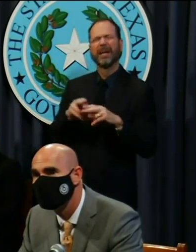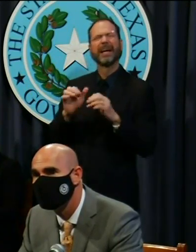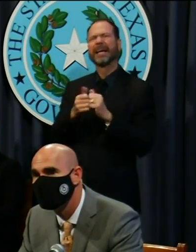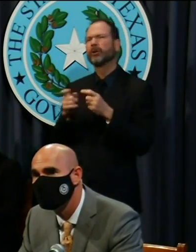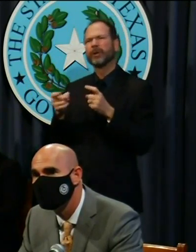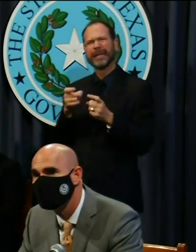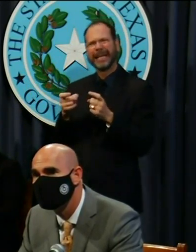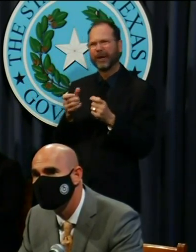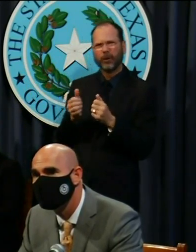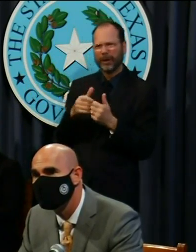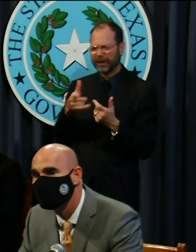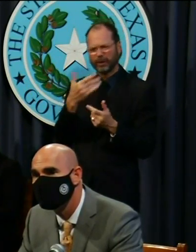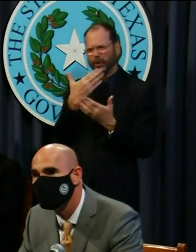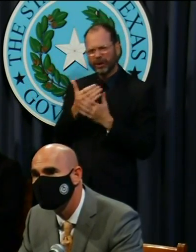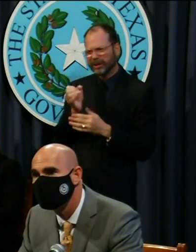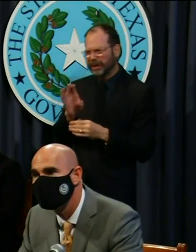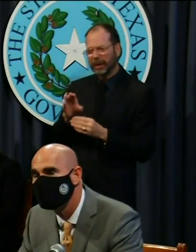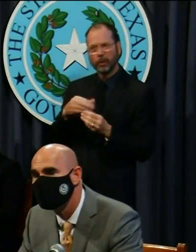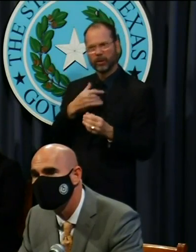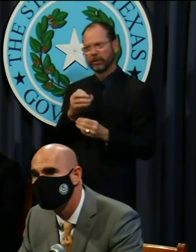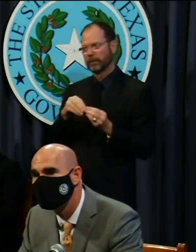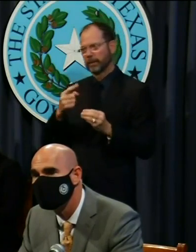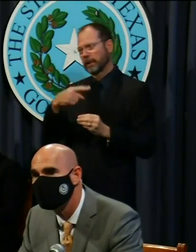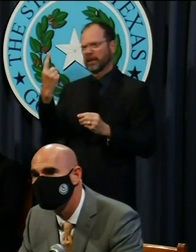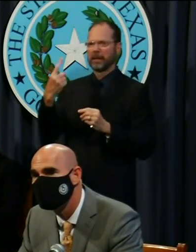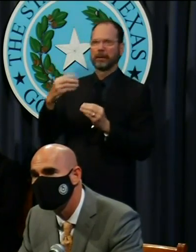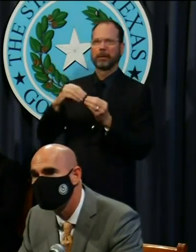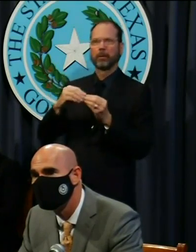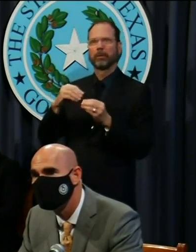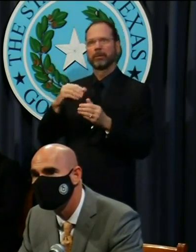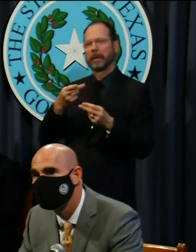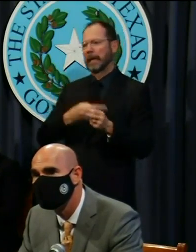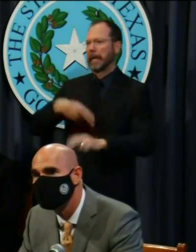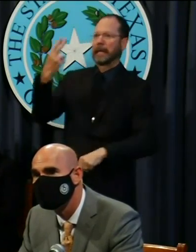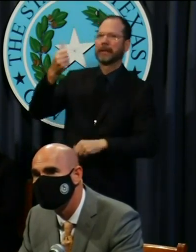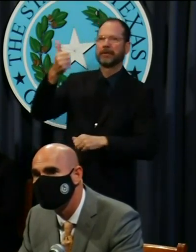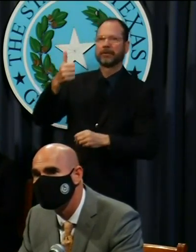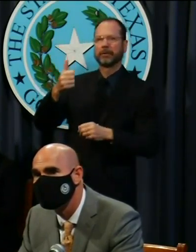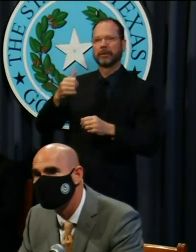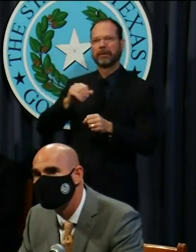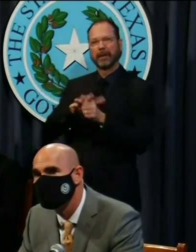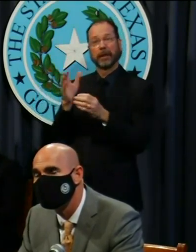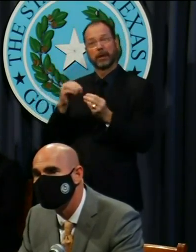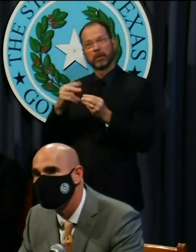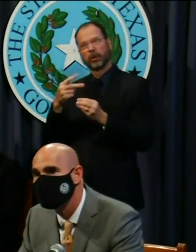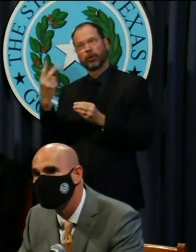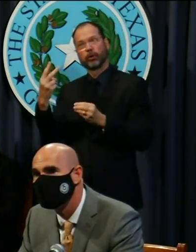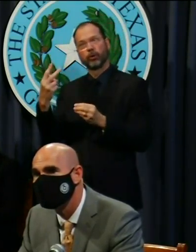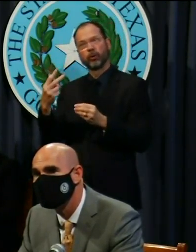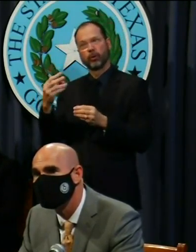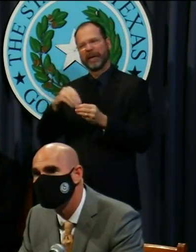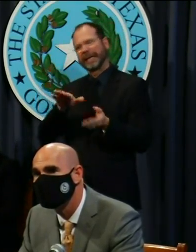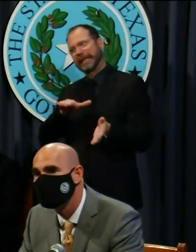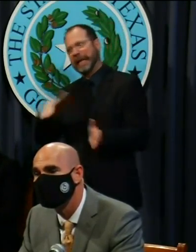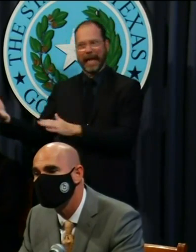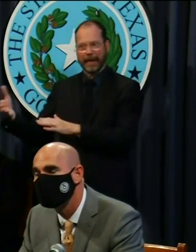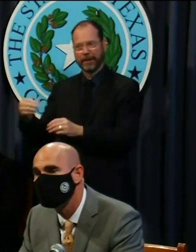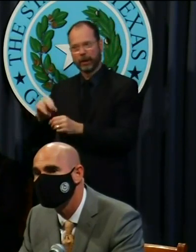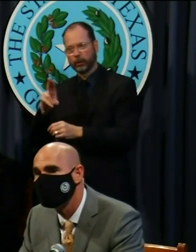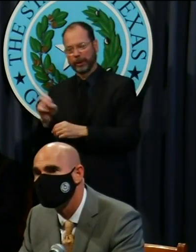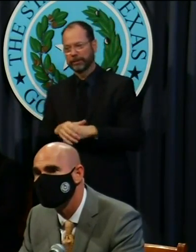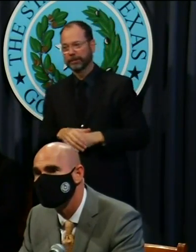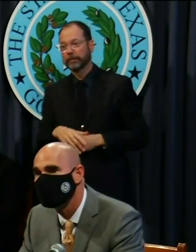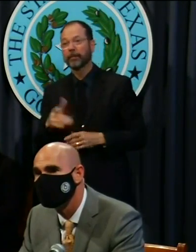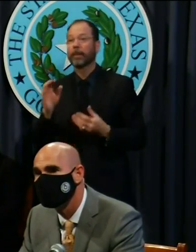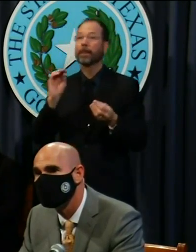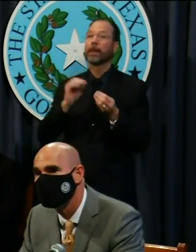very much. Thank you, sir. Thank you So